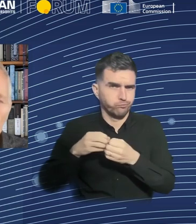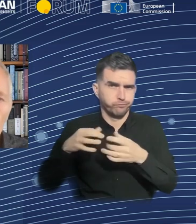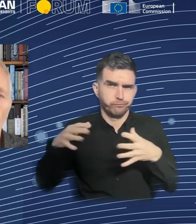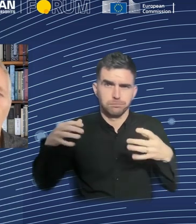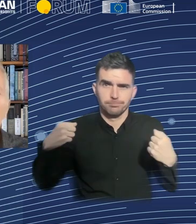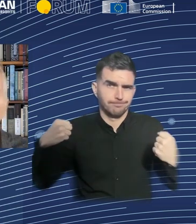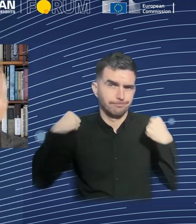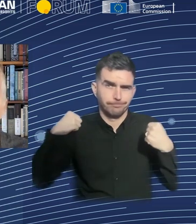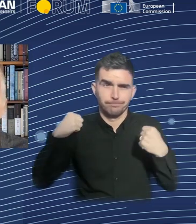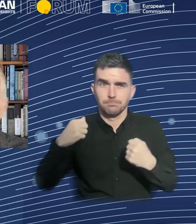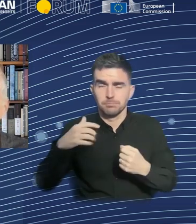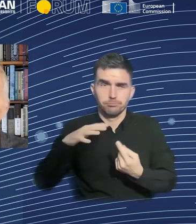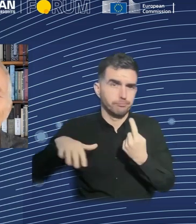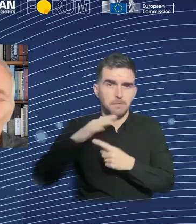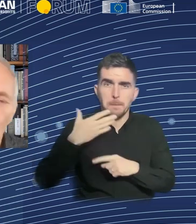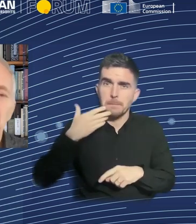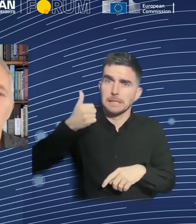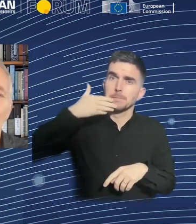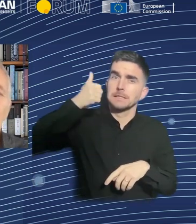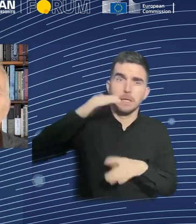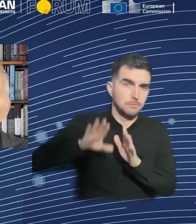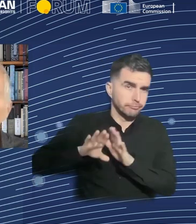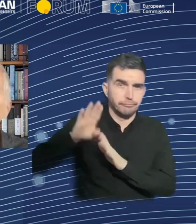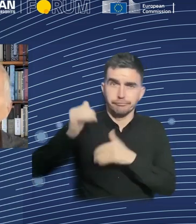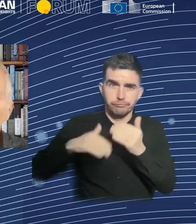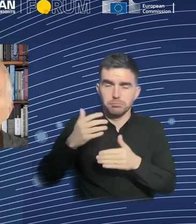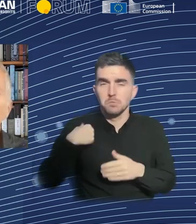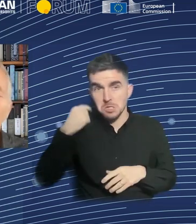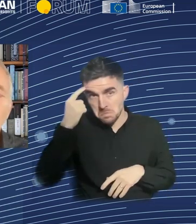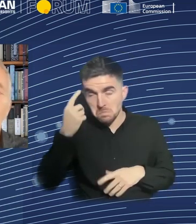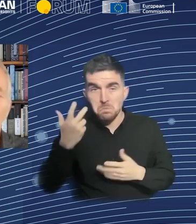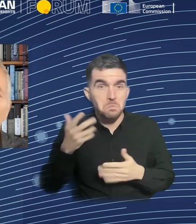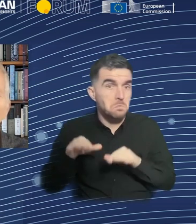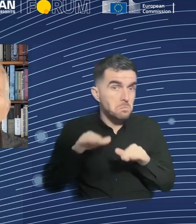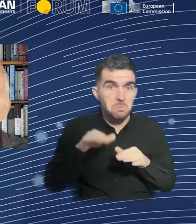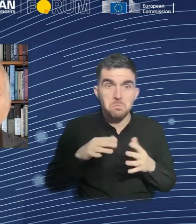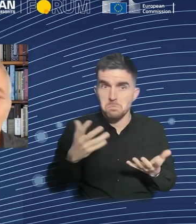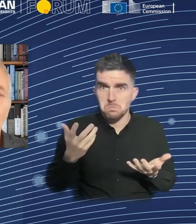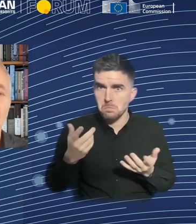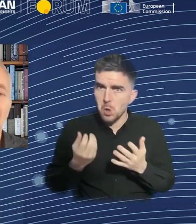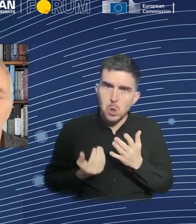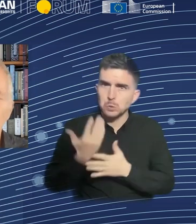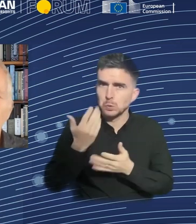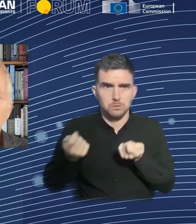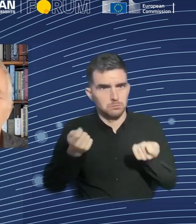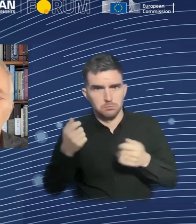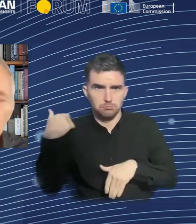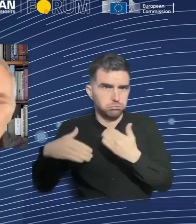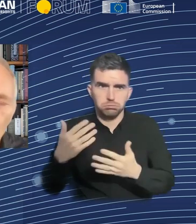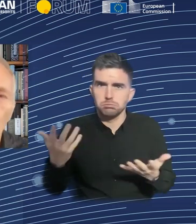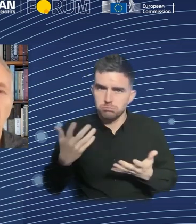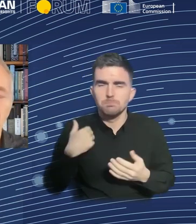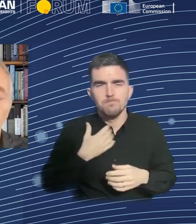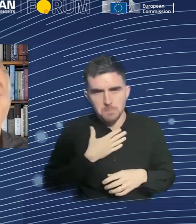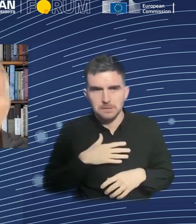a few run away with it and get enormously wealthy? Or are we going to make sure that everyone gets a cut at it? And there's